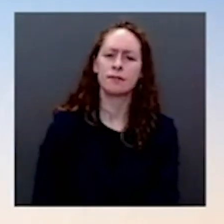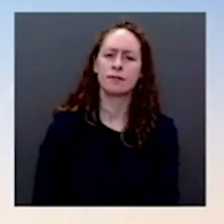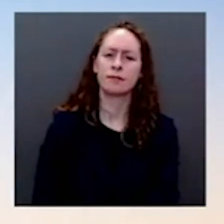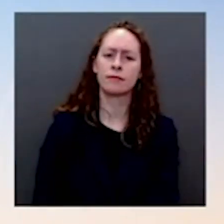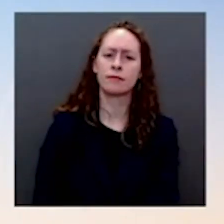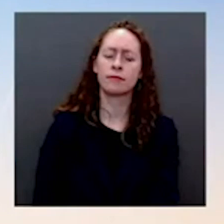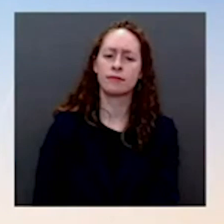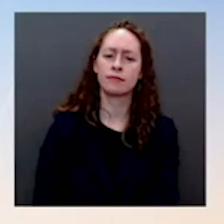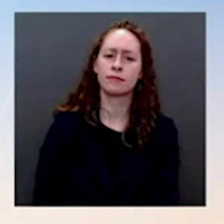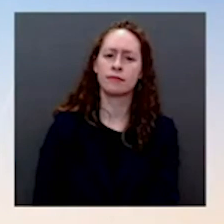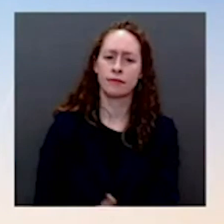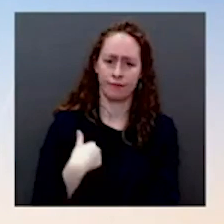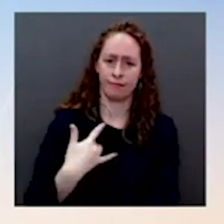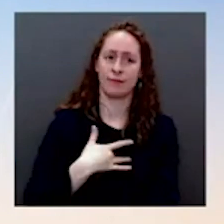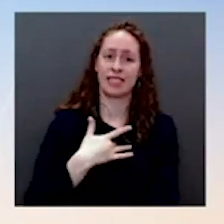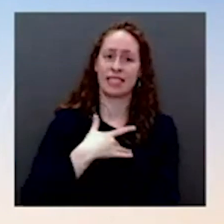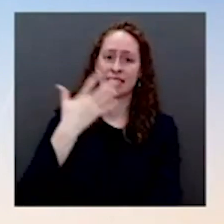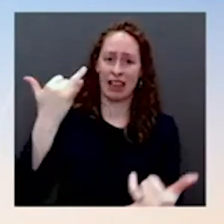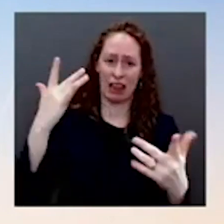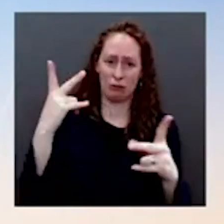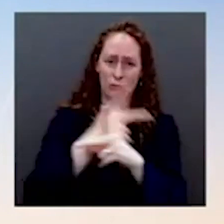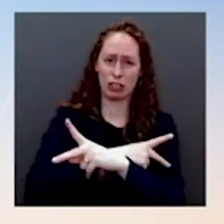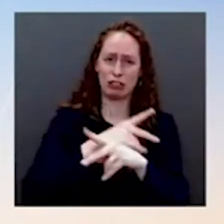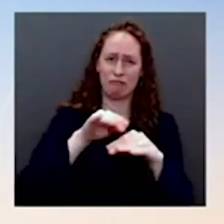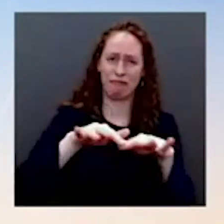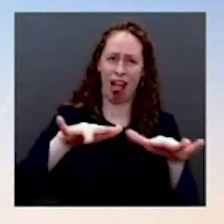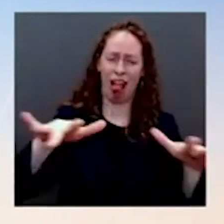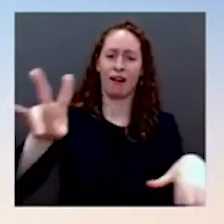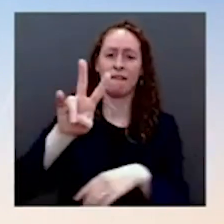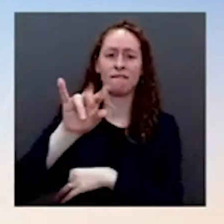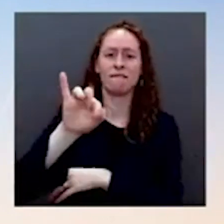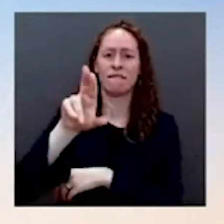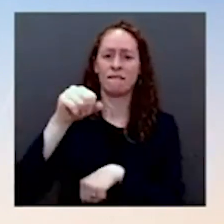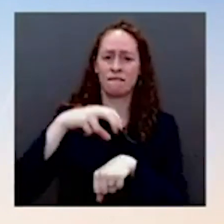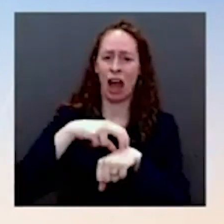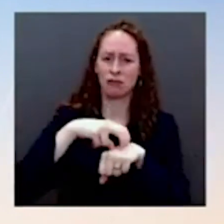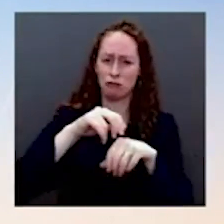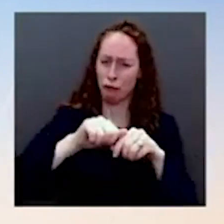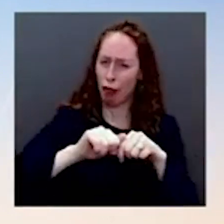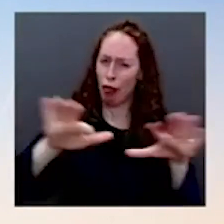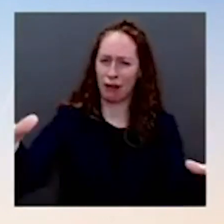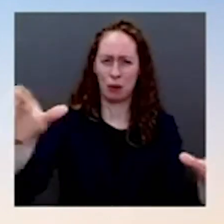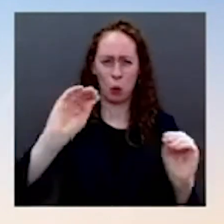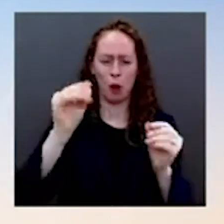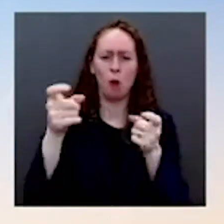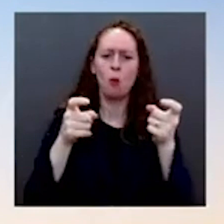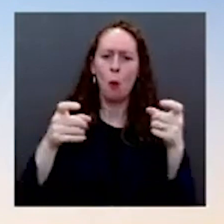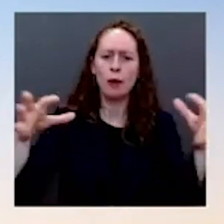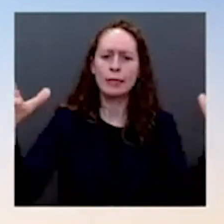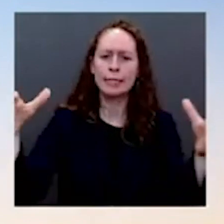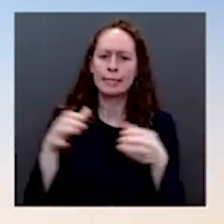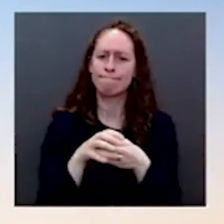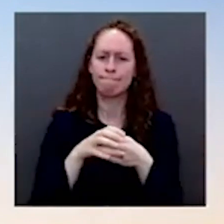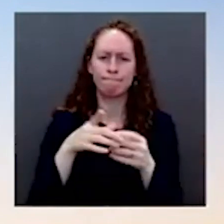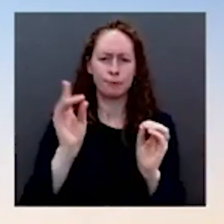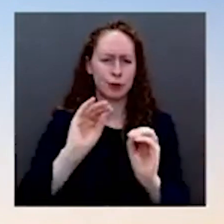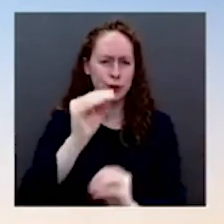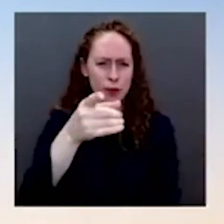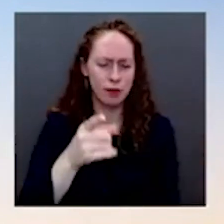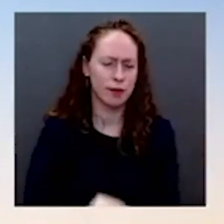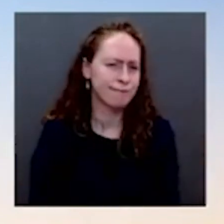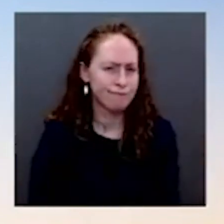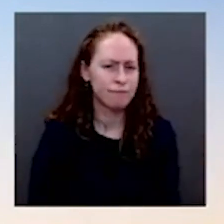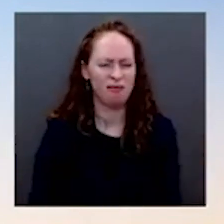We're in a very different place than we were a year ago, ed. 200 million people are vaccinated. Those are people who are protected, seriously